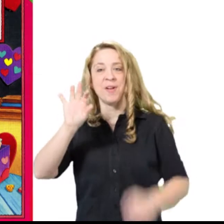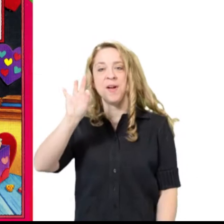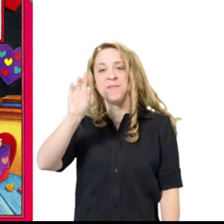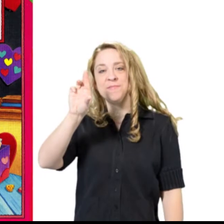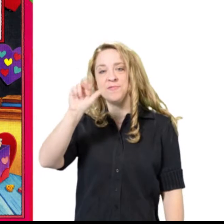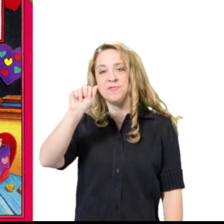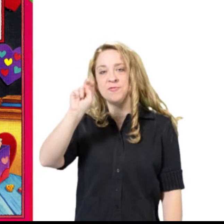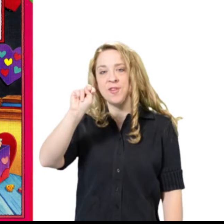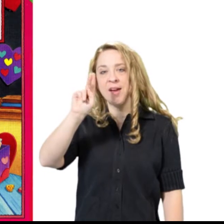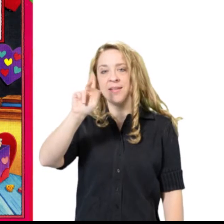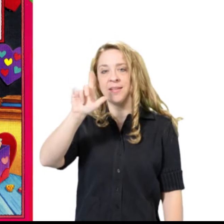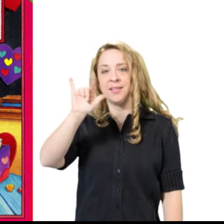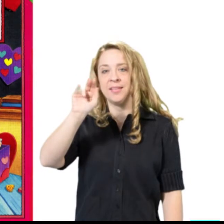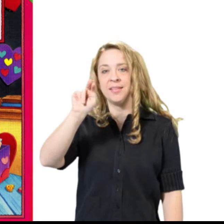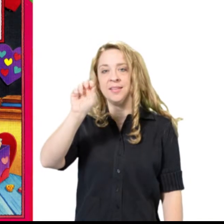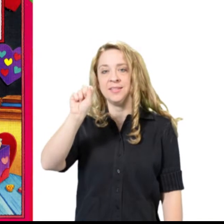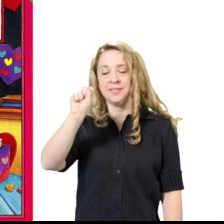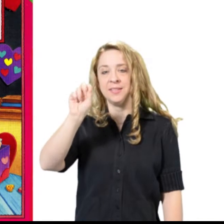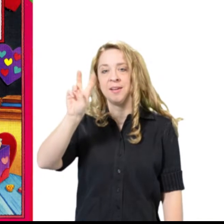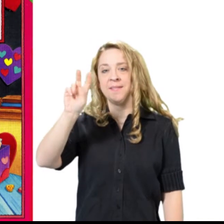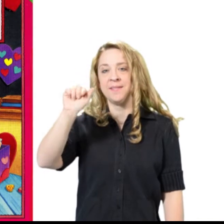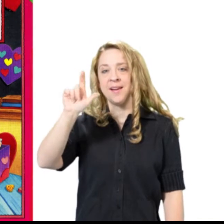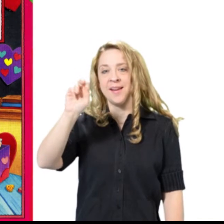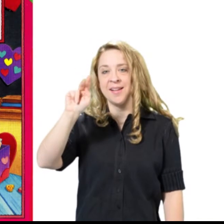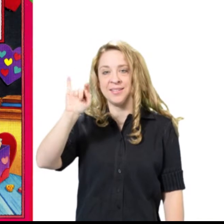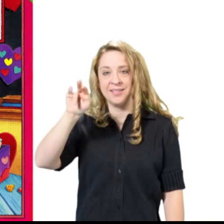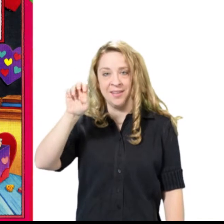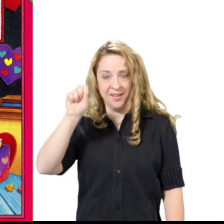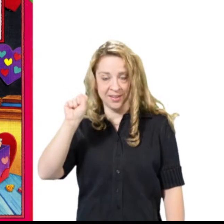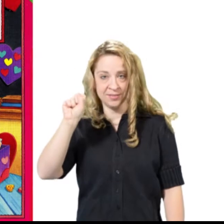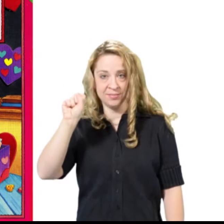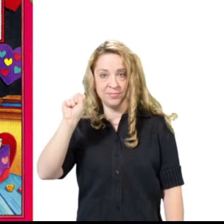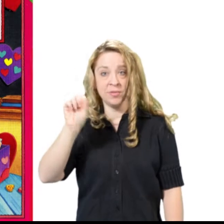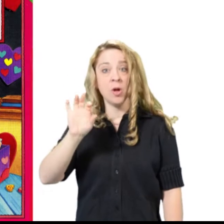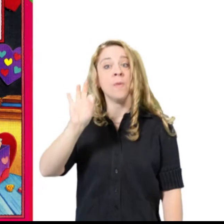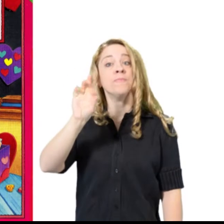The title of this book is Franklin's Ballantynes.